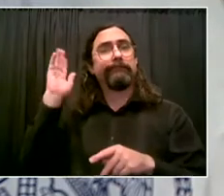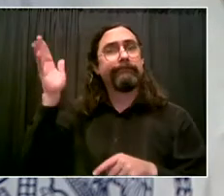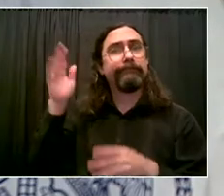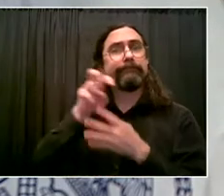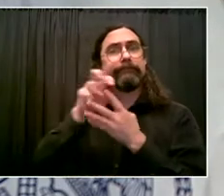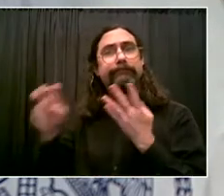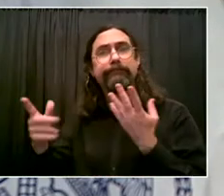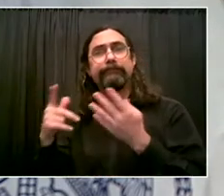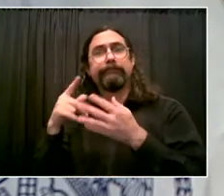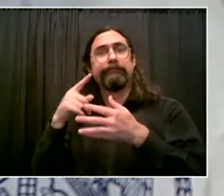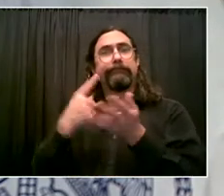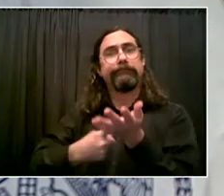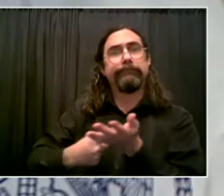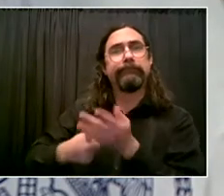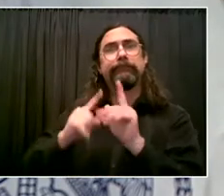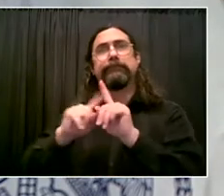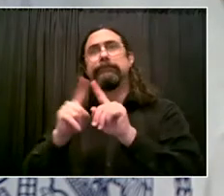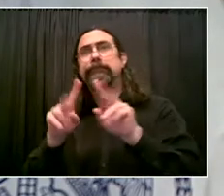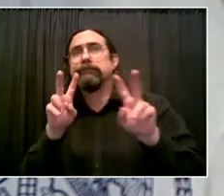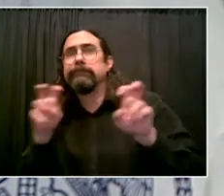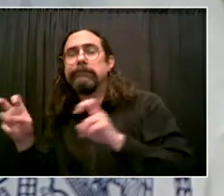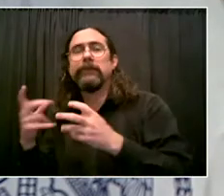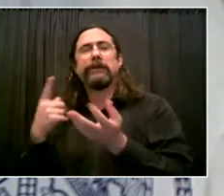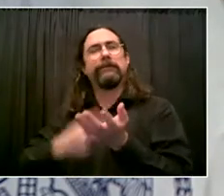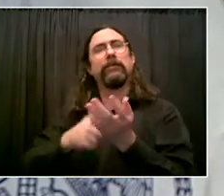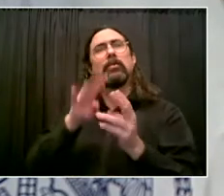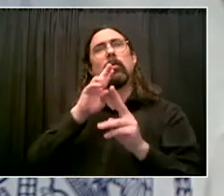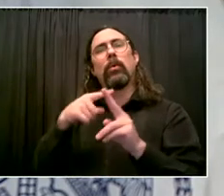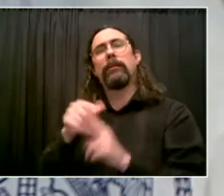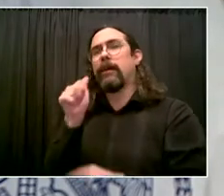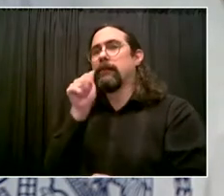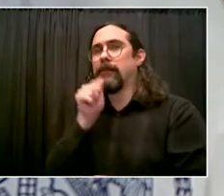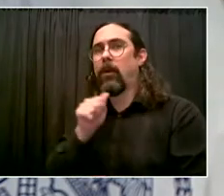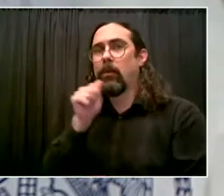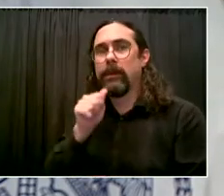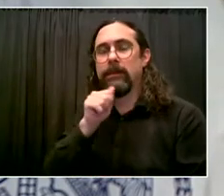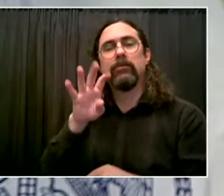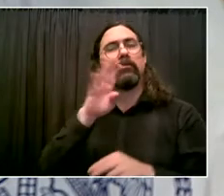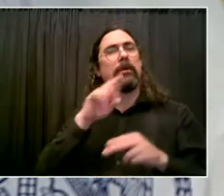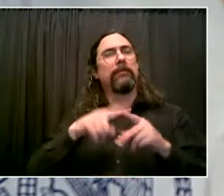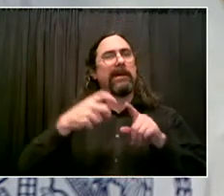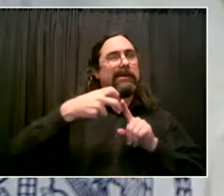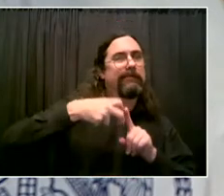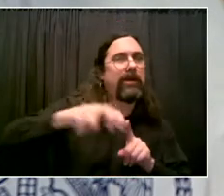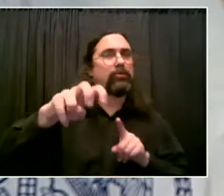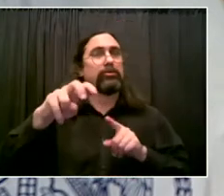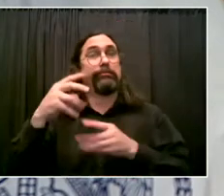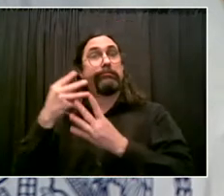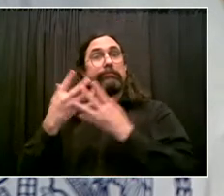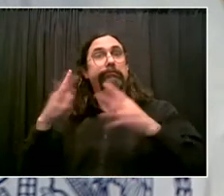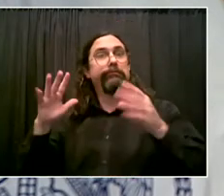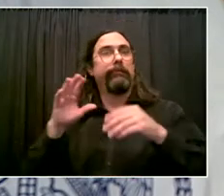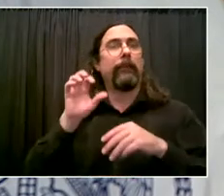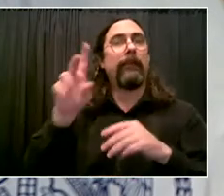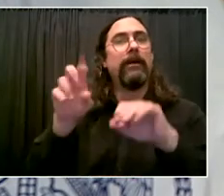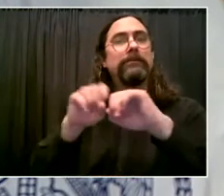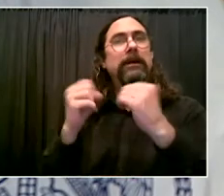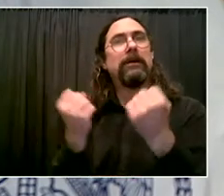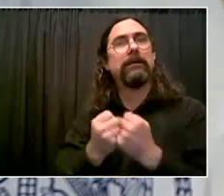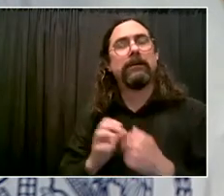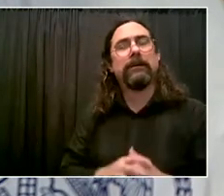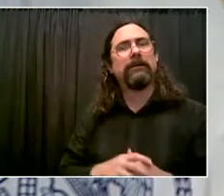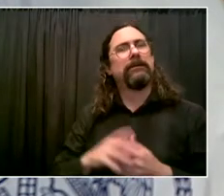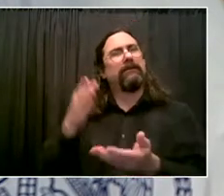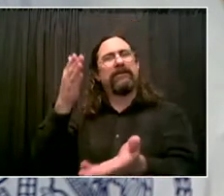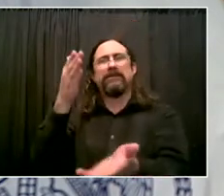need to pass it this week in Albany. It can be done. There's a lot of support. Thank you to everyone who spoke. And thank you to all the members of the Senate and the Assembly